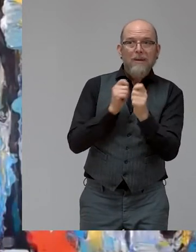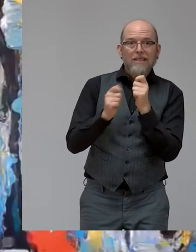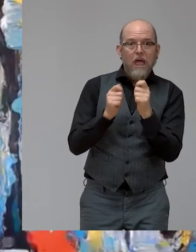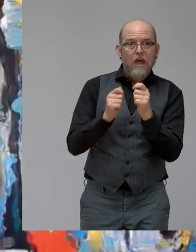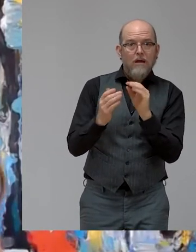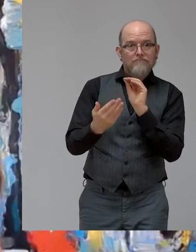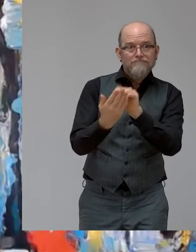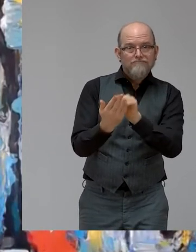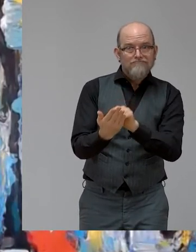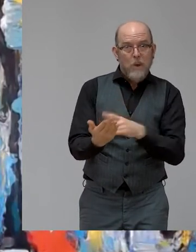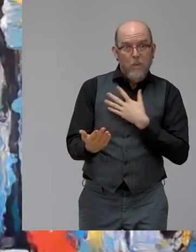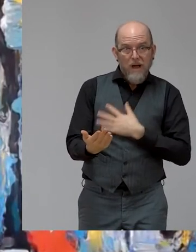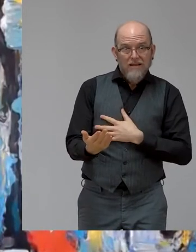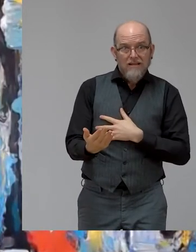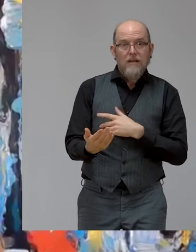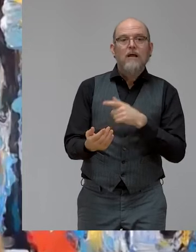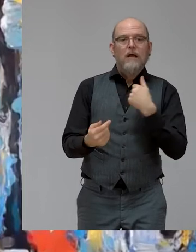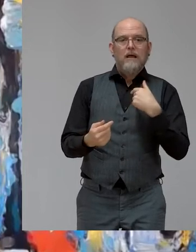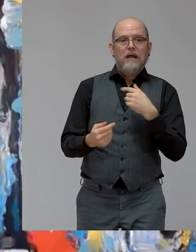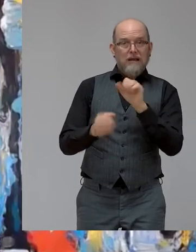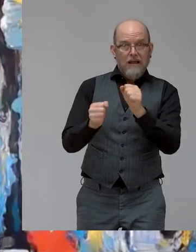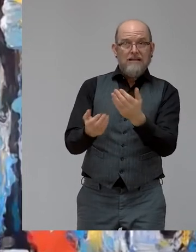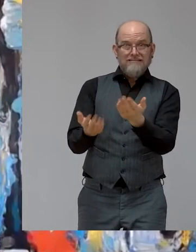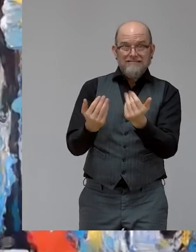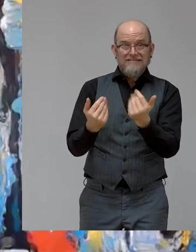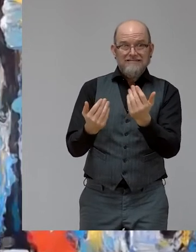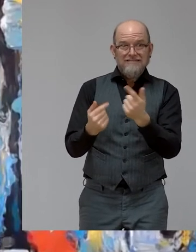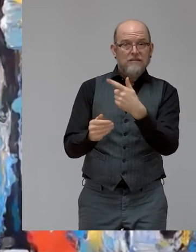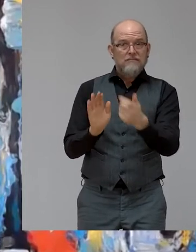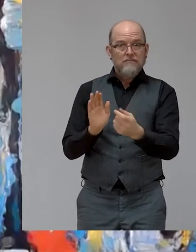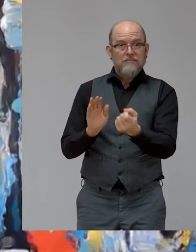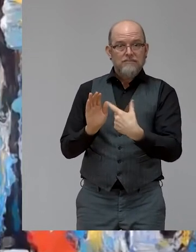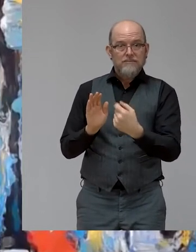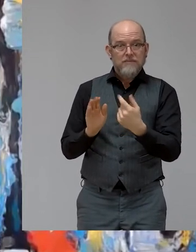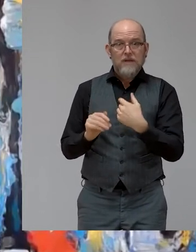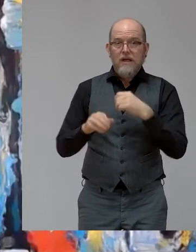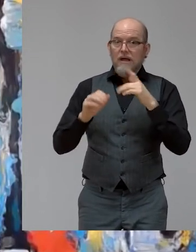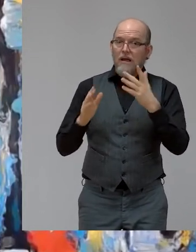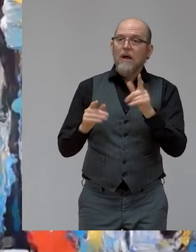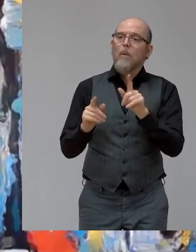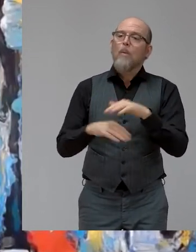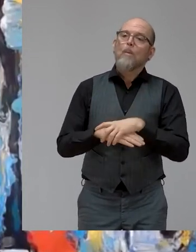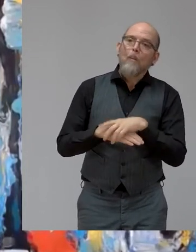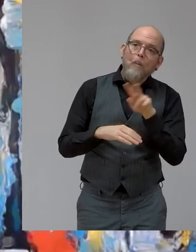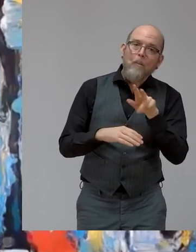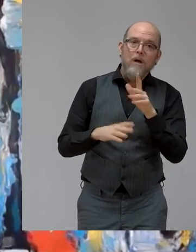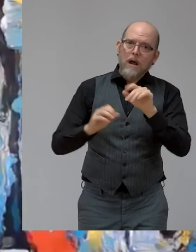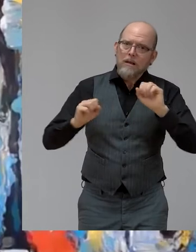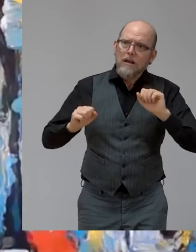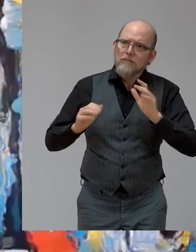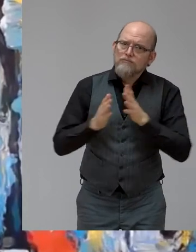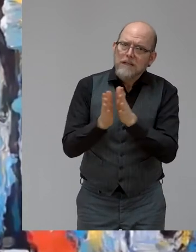take my word for it. I want you to comment. I want you to talk. I want you to share what you feel, what you want to ask.